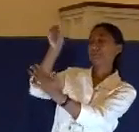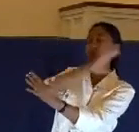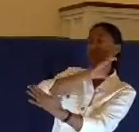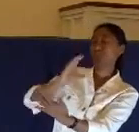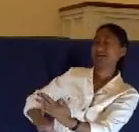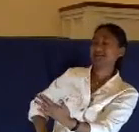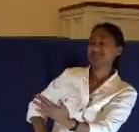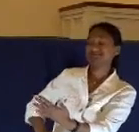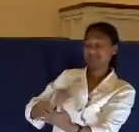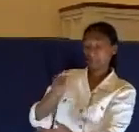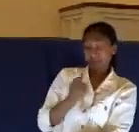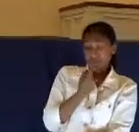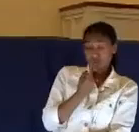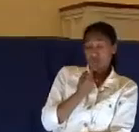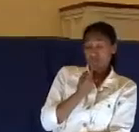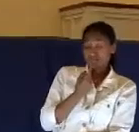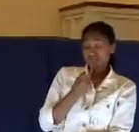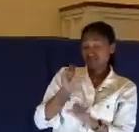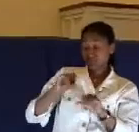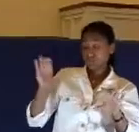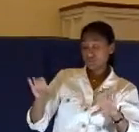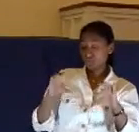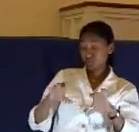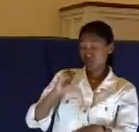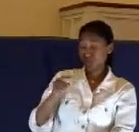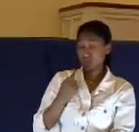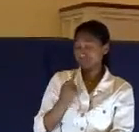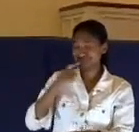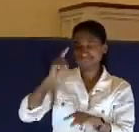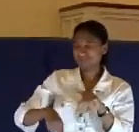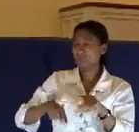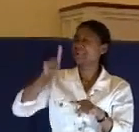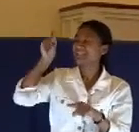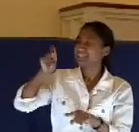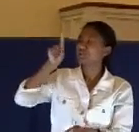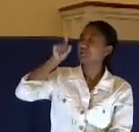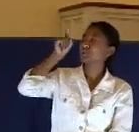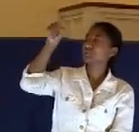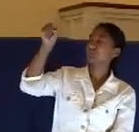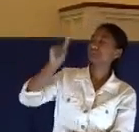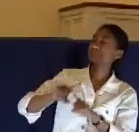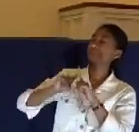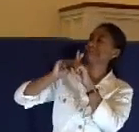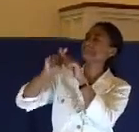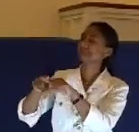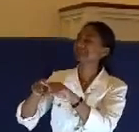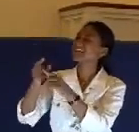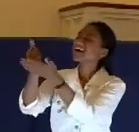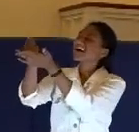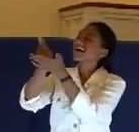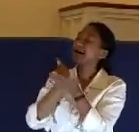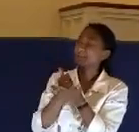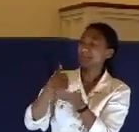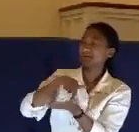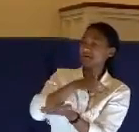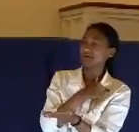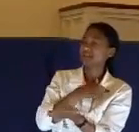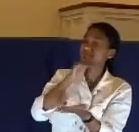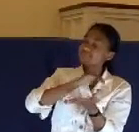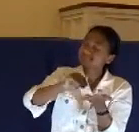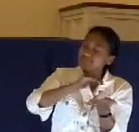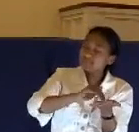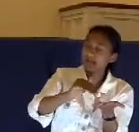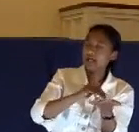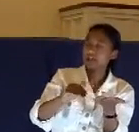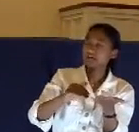own. We need your help. So help us. Help us to have a forgiving spirit. Help us, Lord, to refuse to retaliate, but to